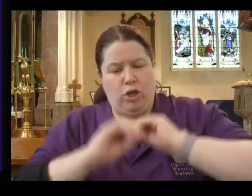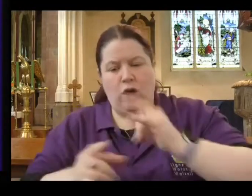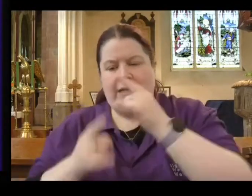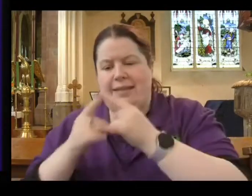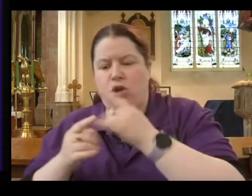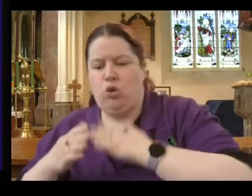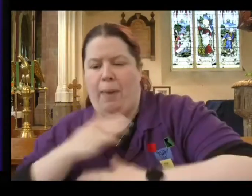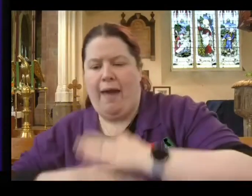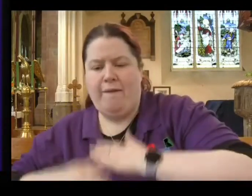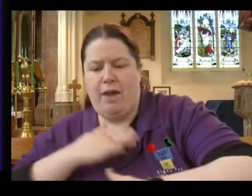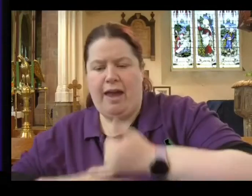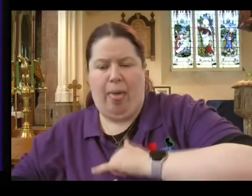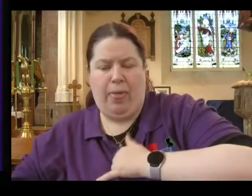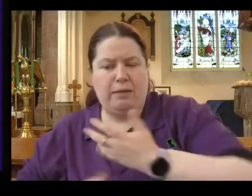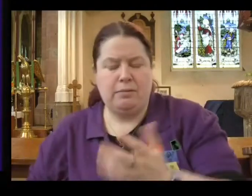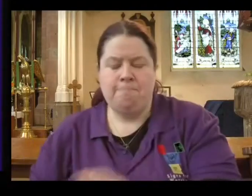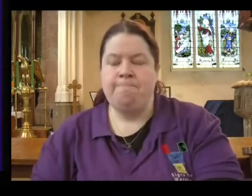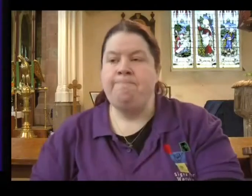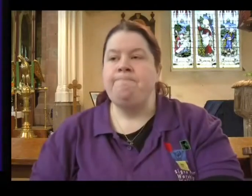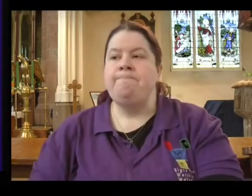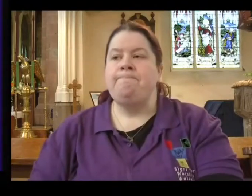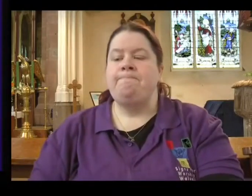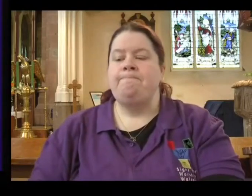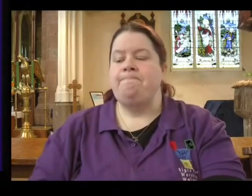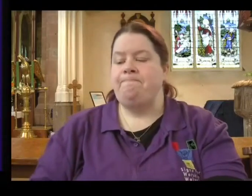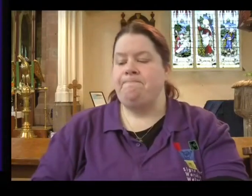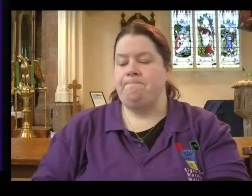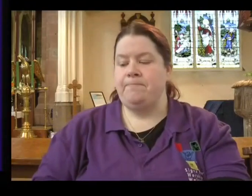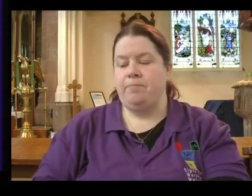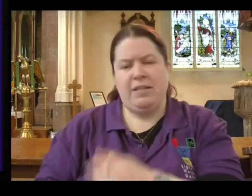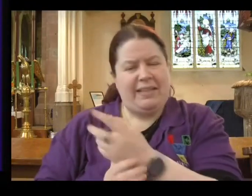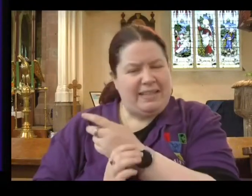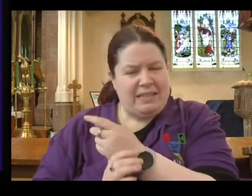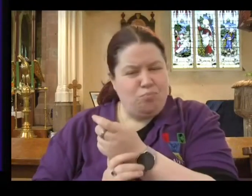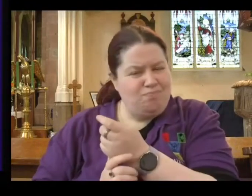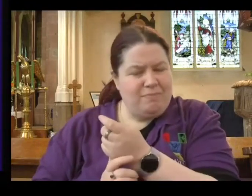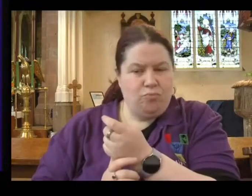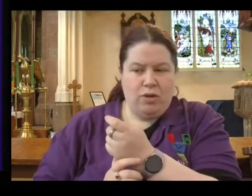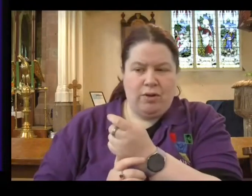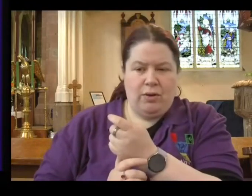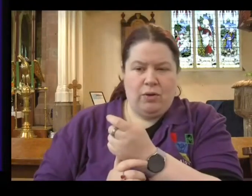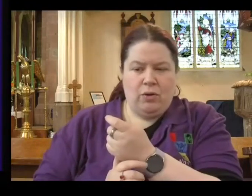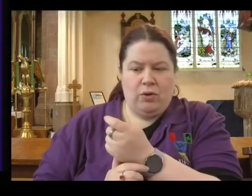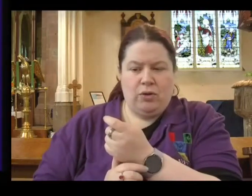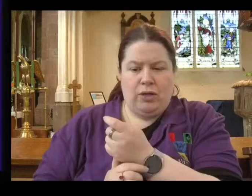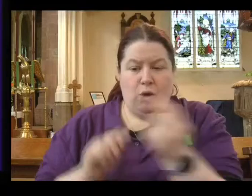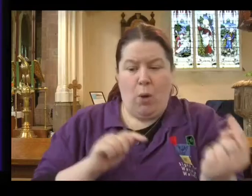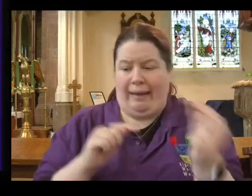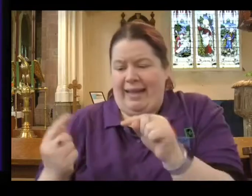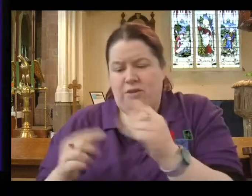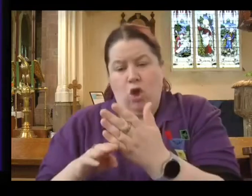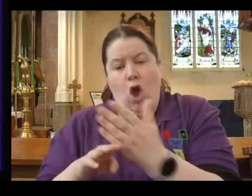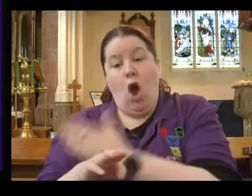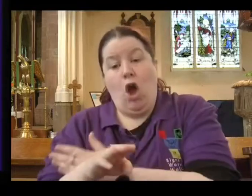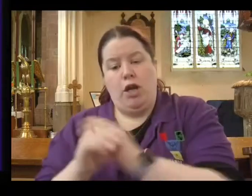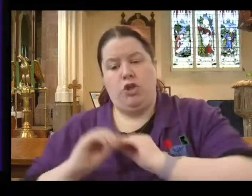And they were certainly compromising, some of them, on taking part of things that specifically went against the teaching of the early church about